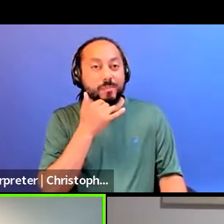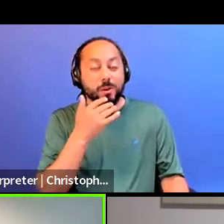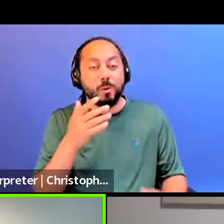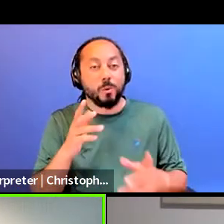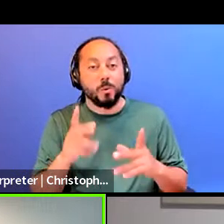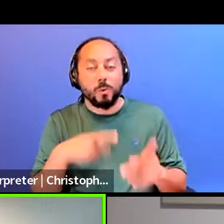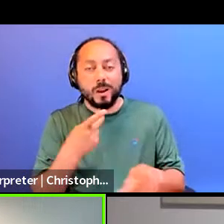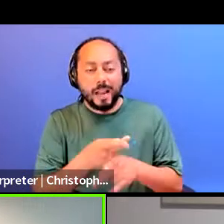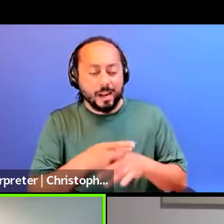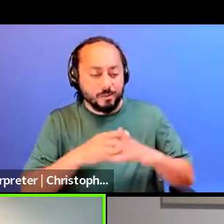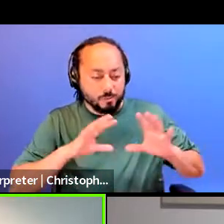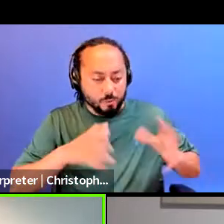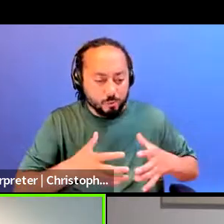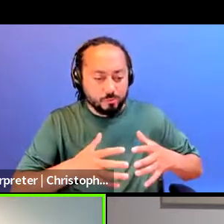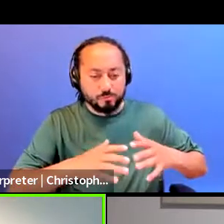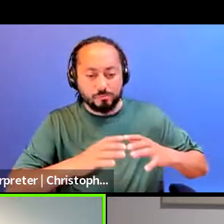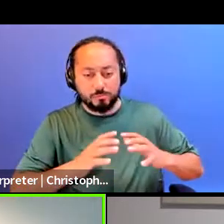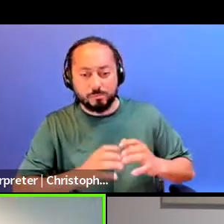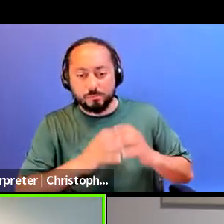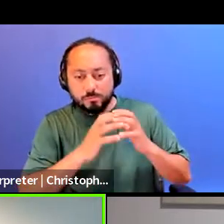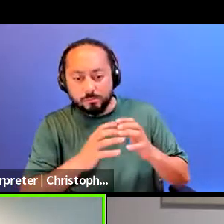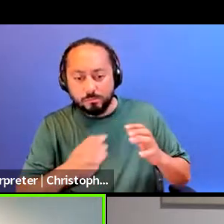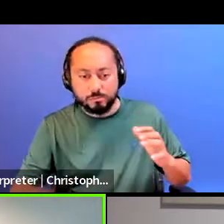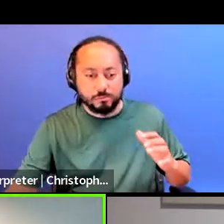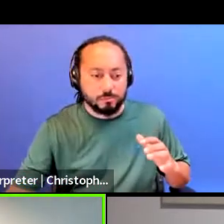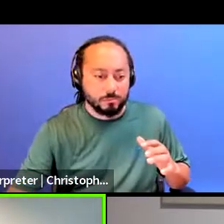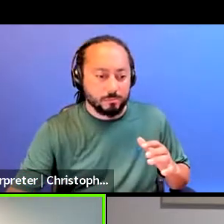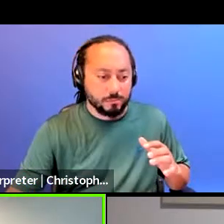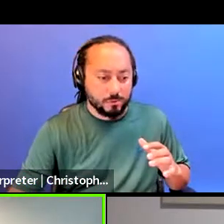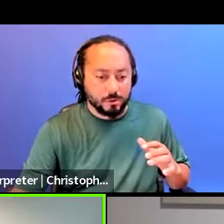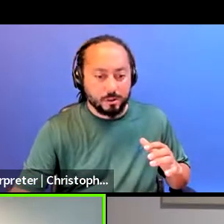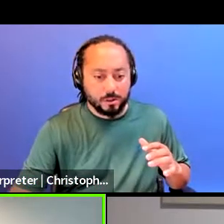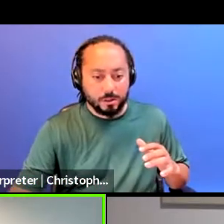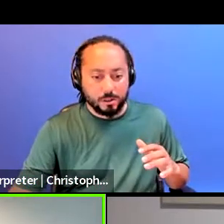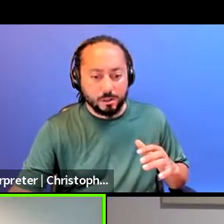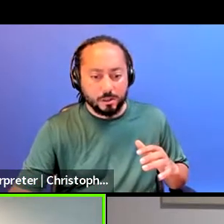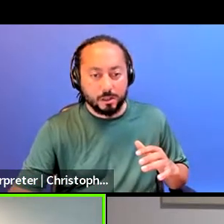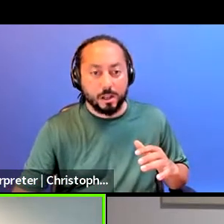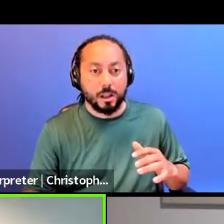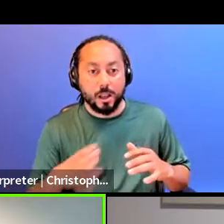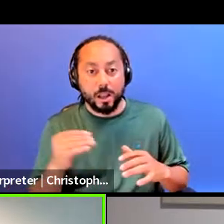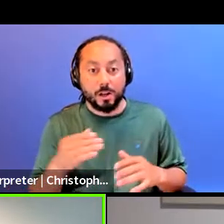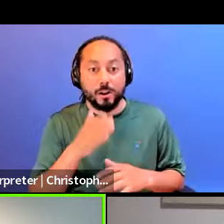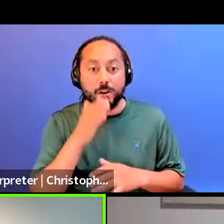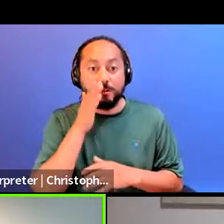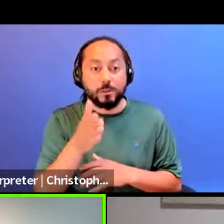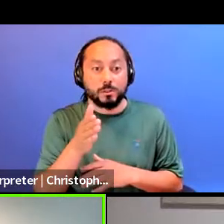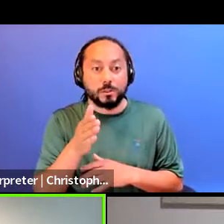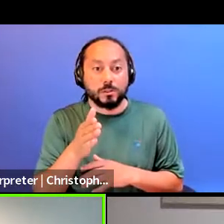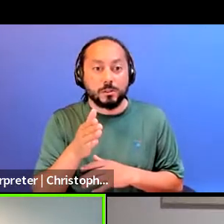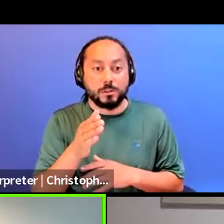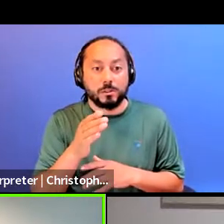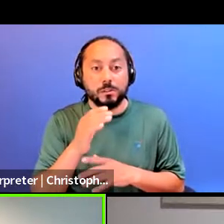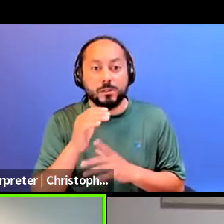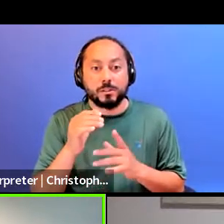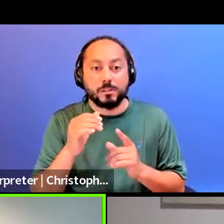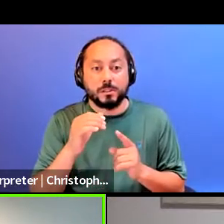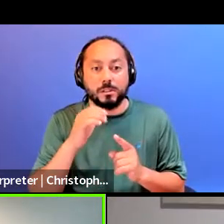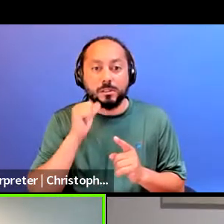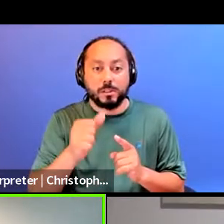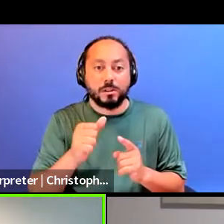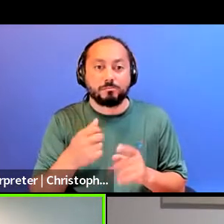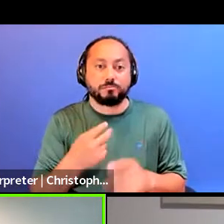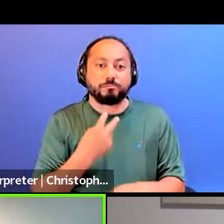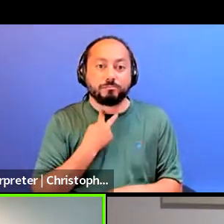that looks like, I think that in a, in a future that I could dream up that was more liberatory, would not be bound to corporate, right. But I want to just